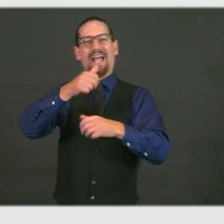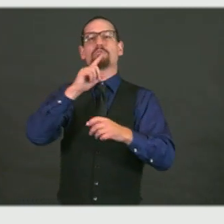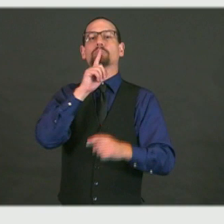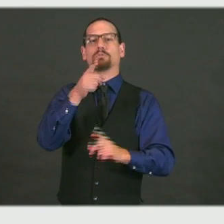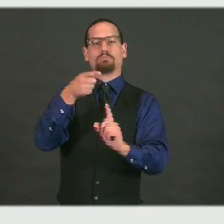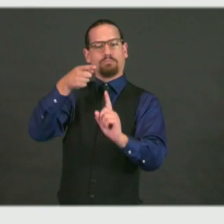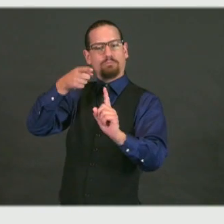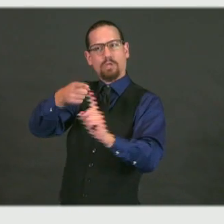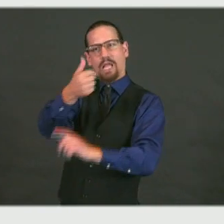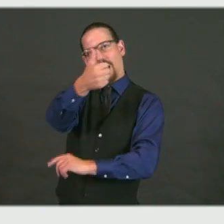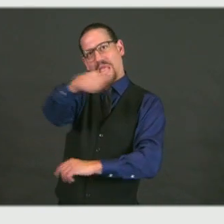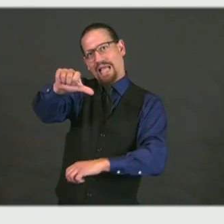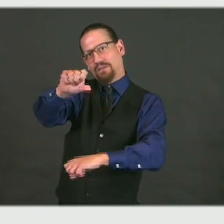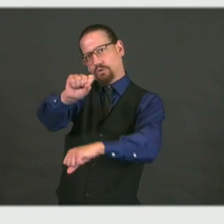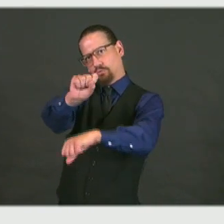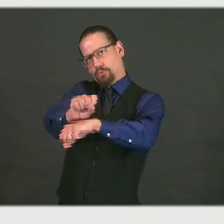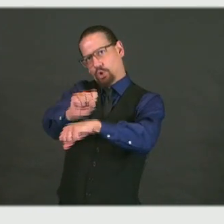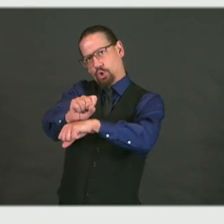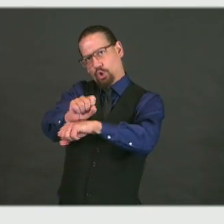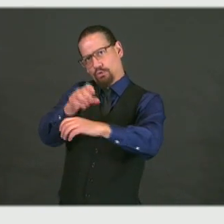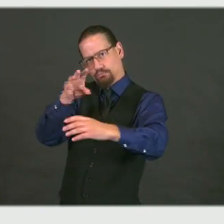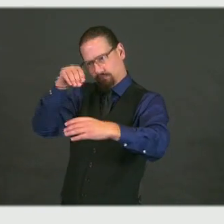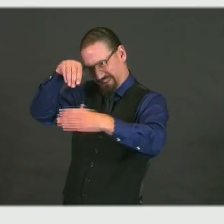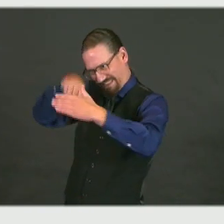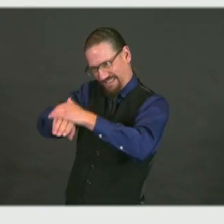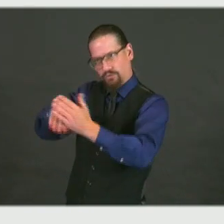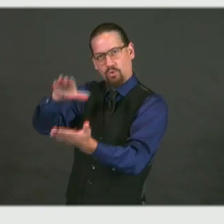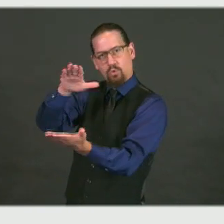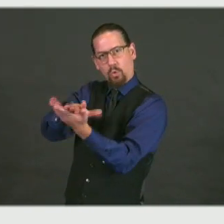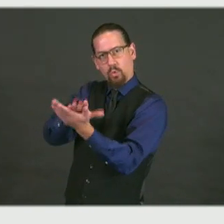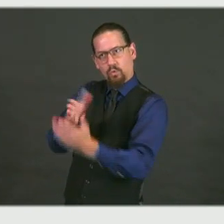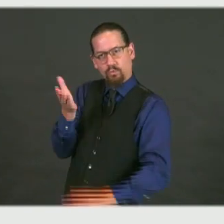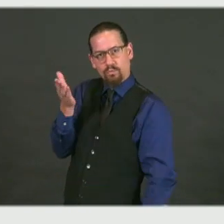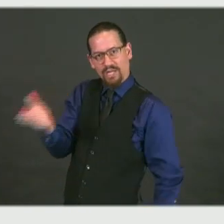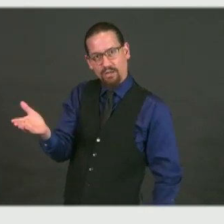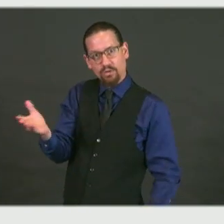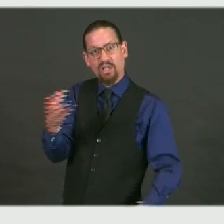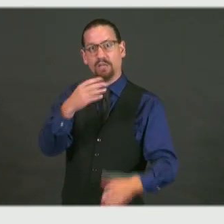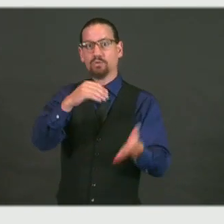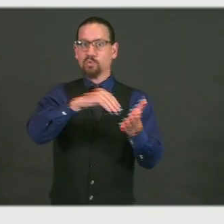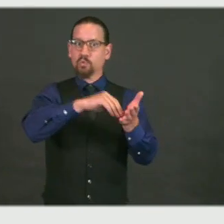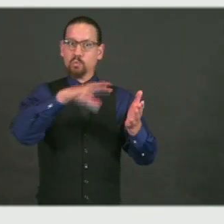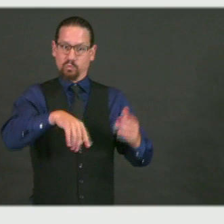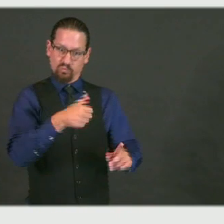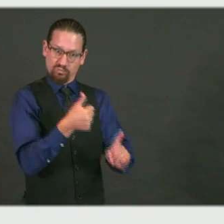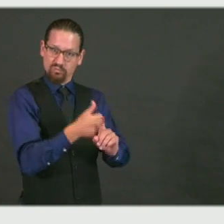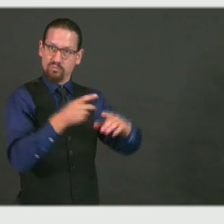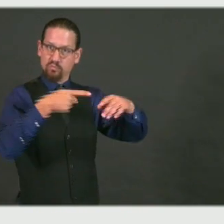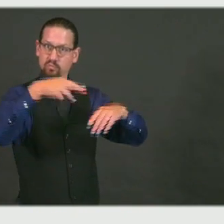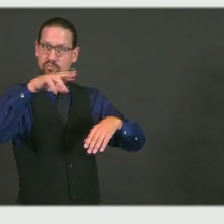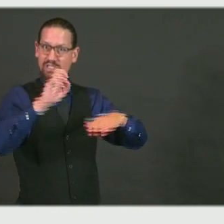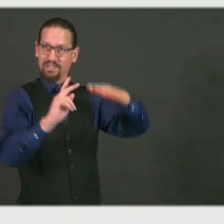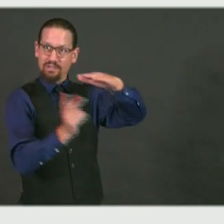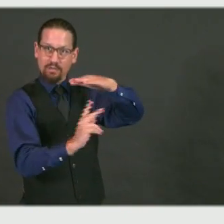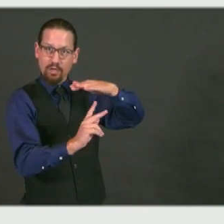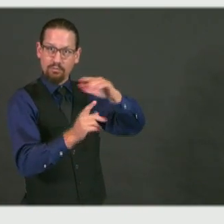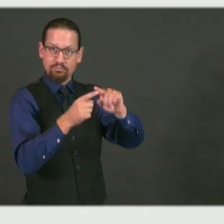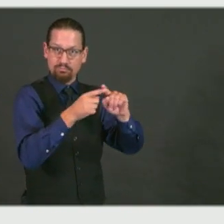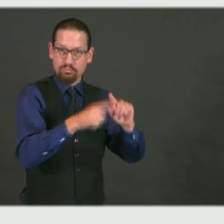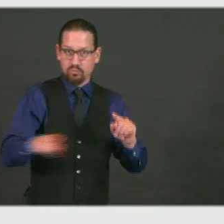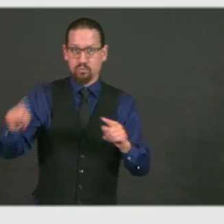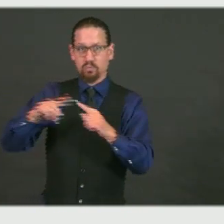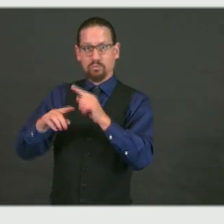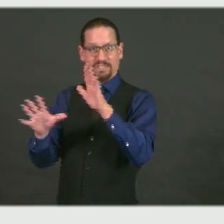superintendent, you know, anyone who has anything to do with K-12 schools, public or private, write that number